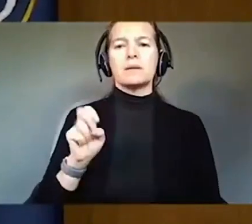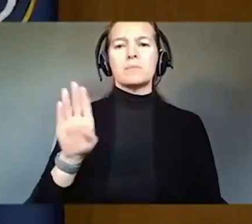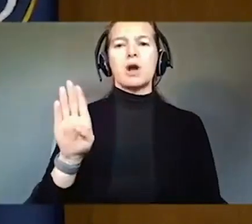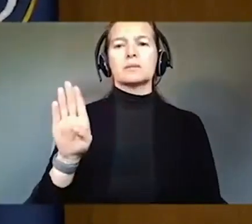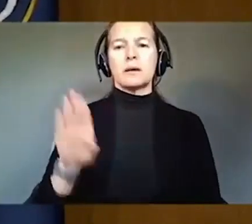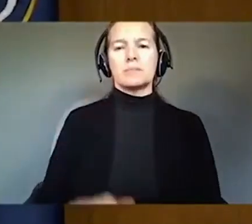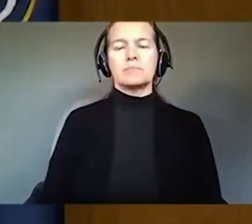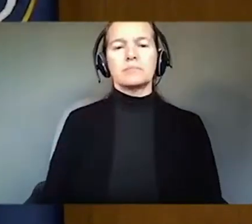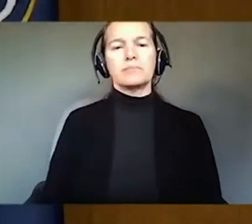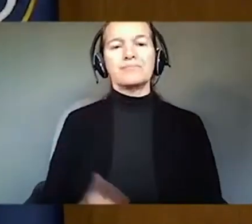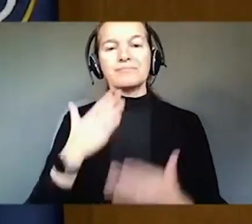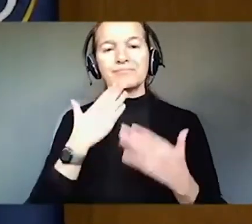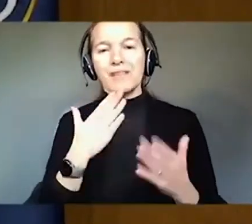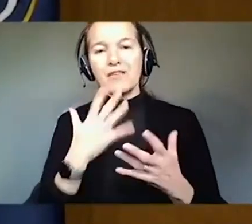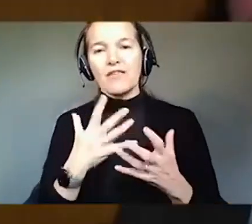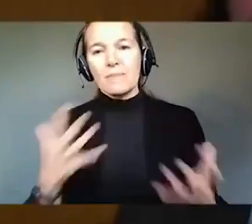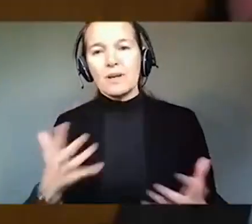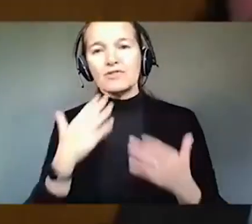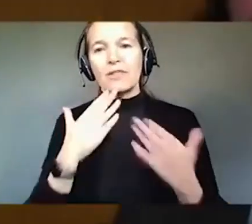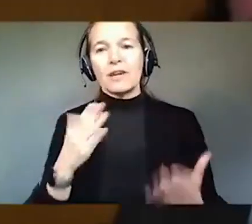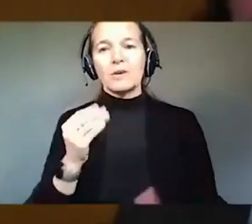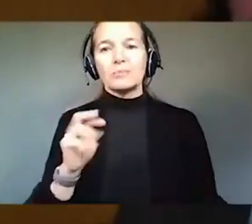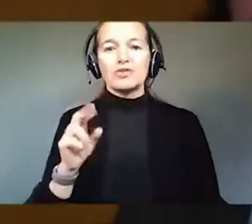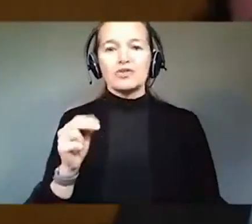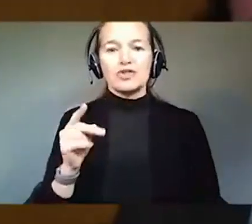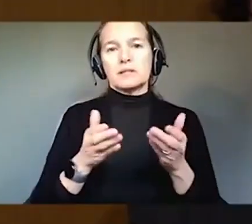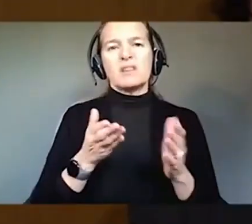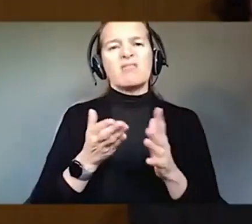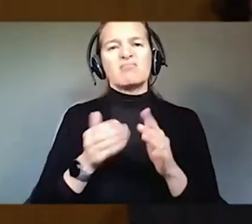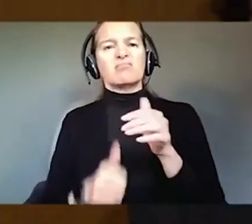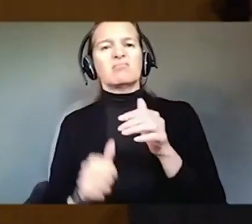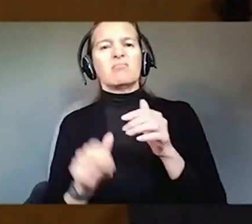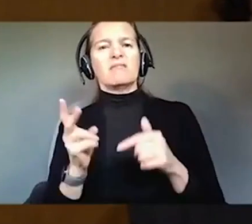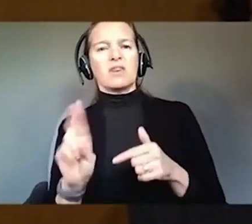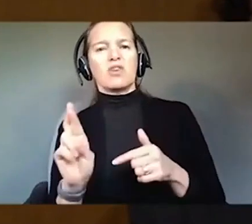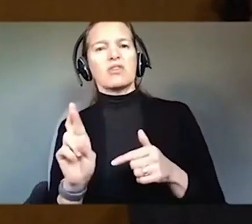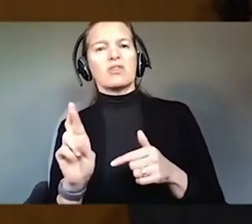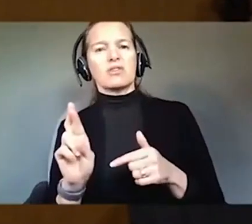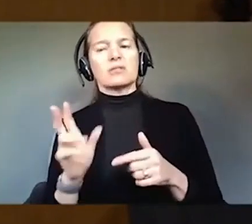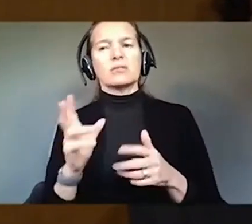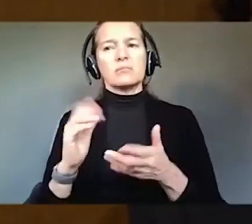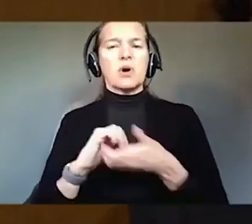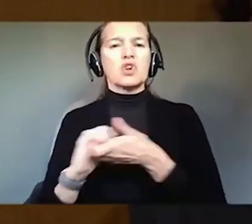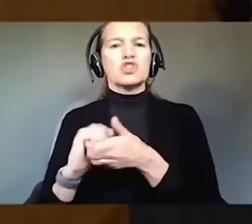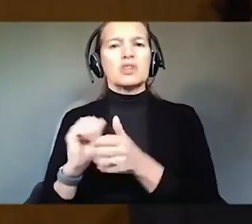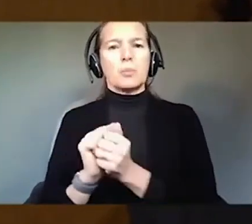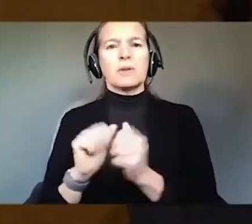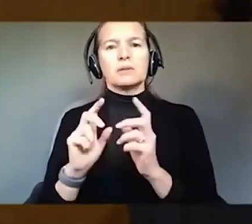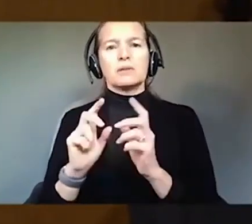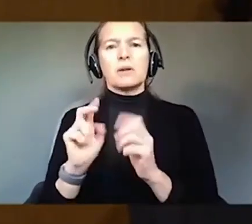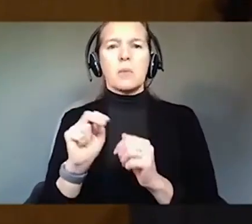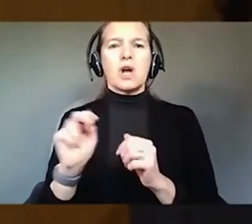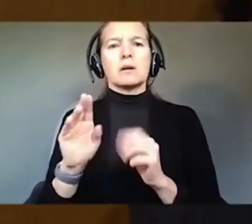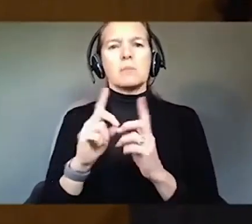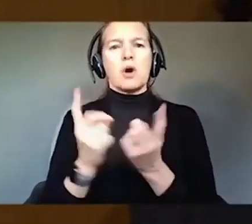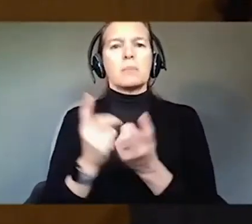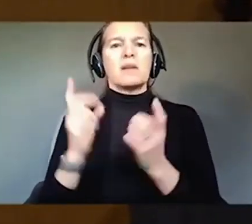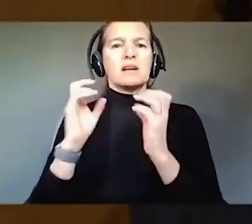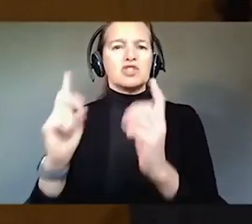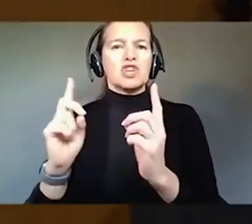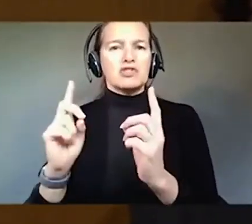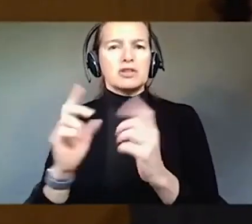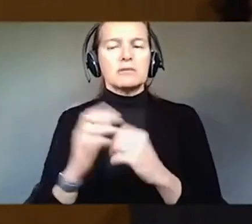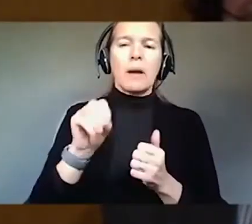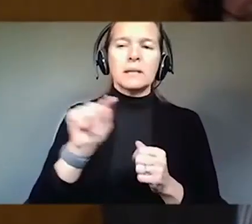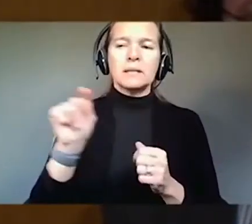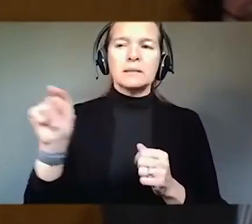Great. Thank you very much. Thank you, Mr. Chairman and Ranking Member for holding them through a partnership with the Nebraska Department of Education. The Nebraska